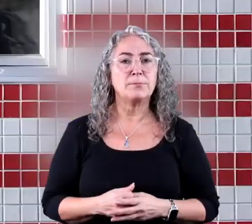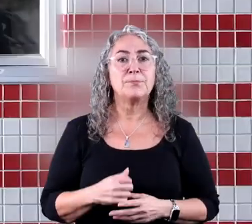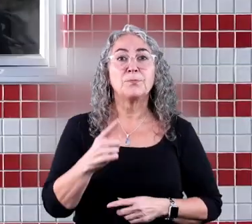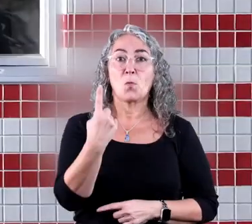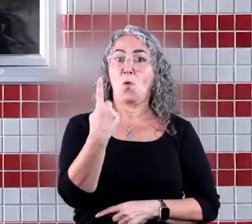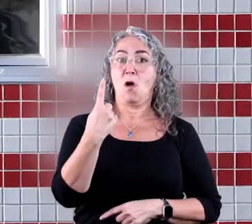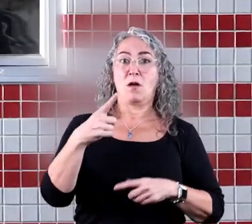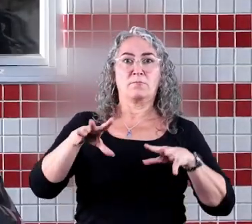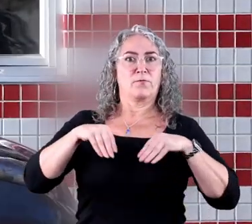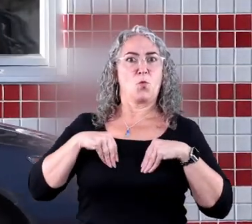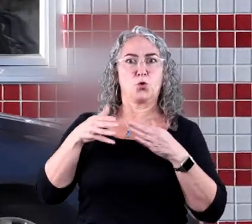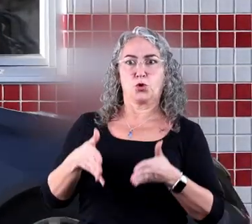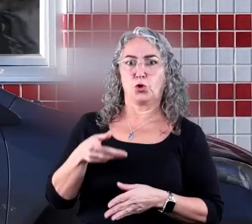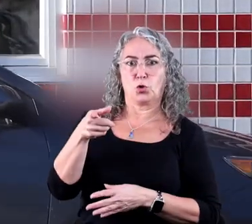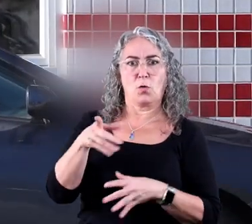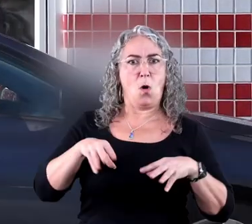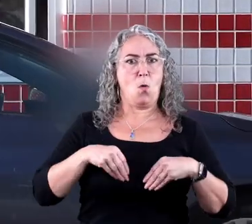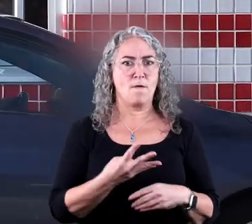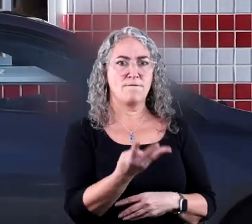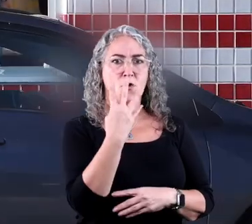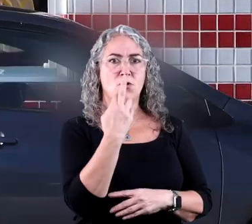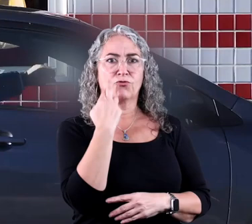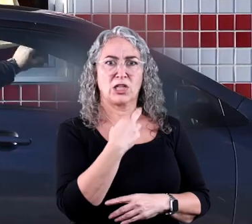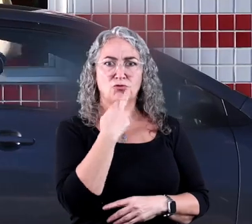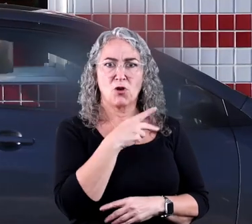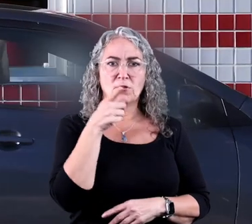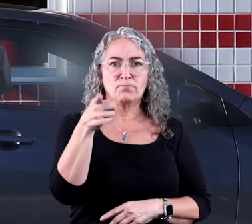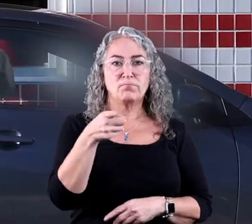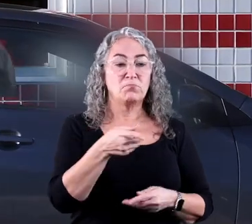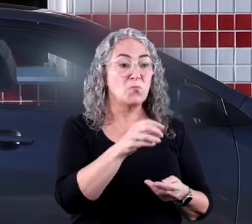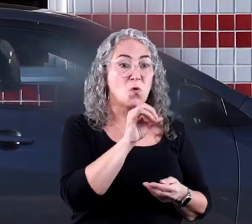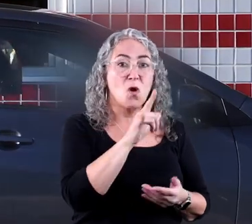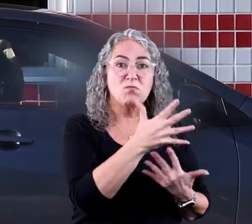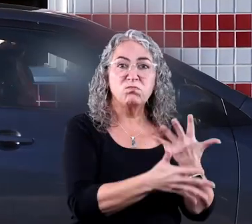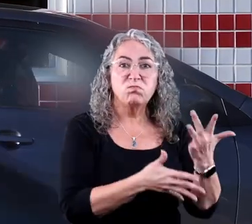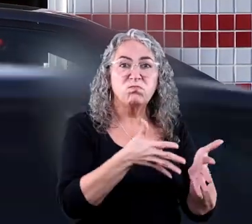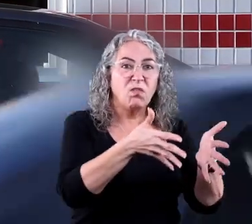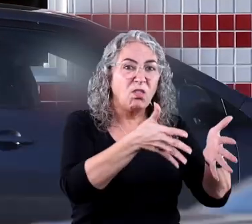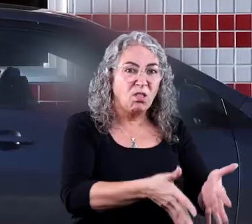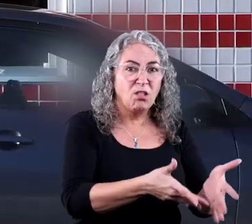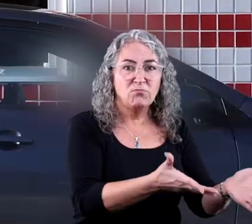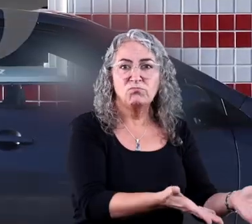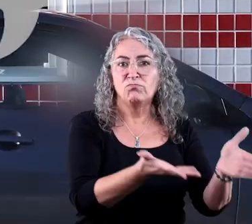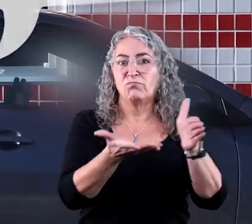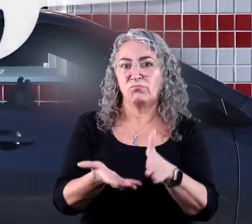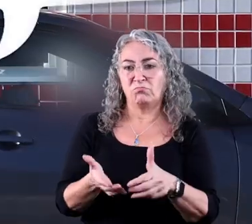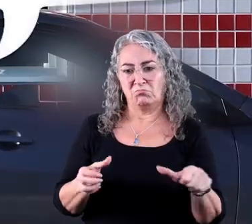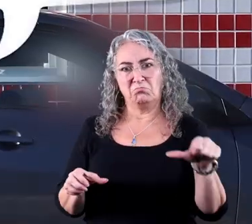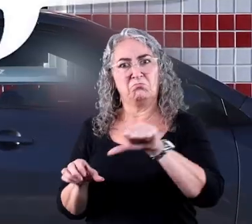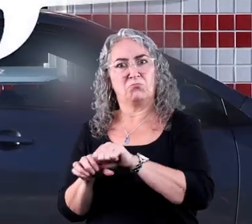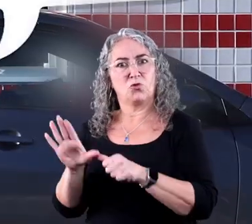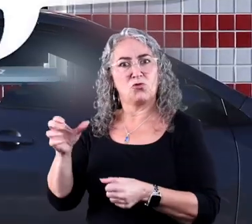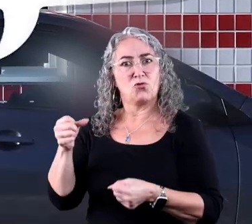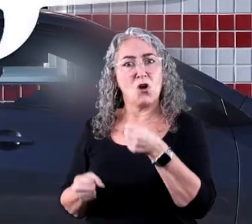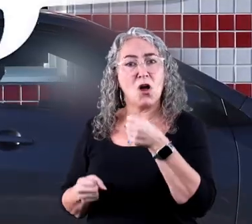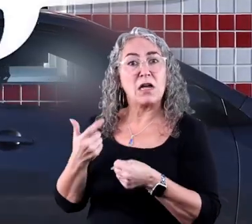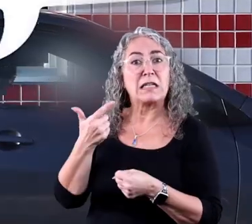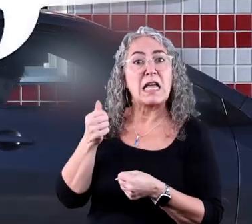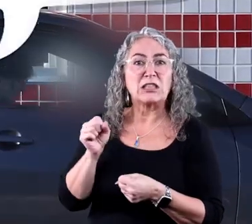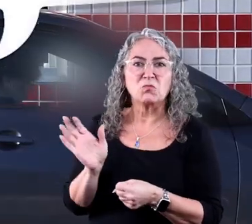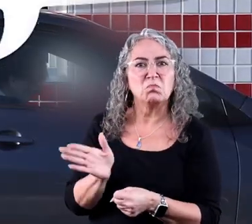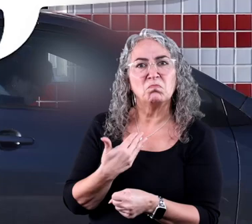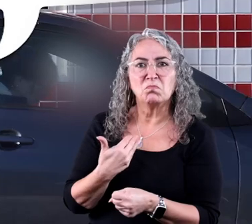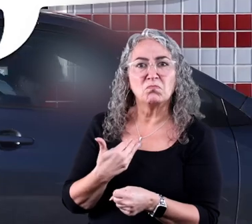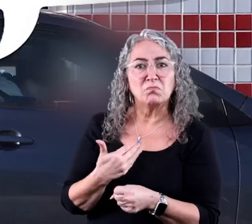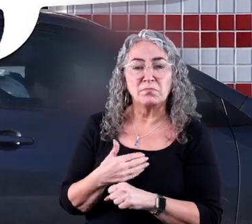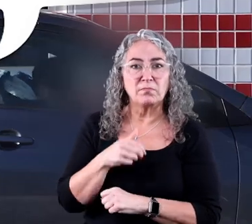In fact, one owner of four fast food restaurants engineered his car to be able to run on used vegetable oil instead of